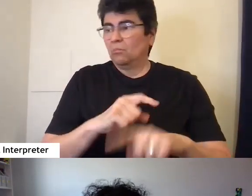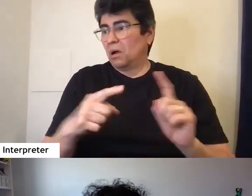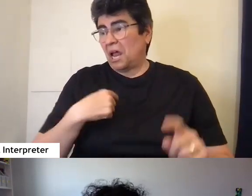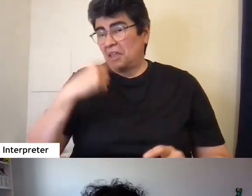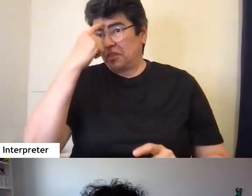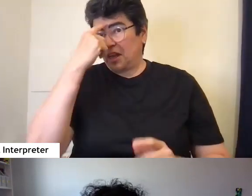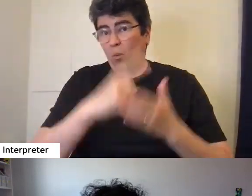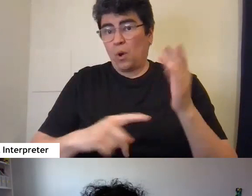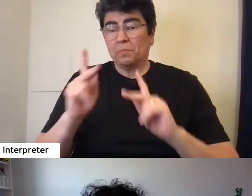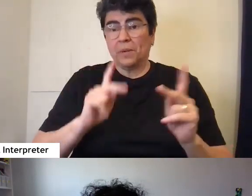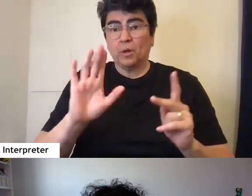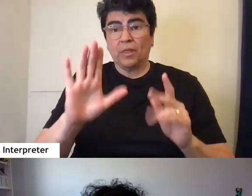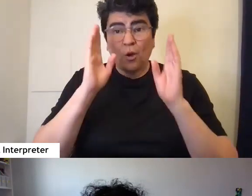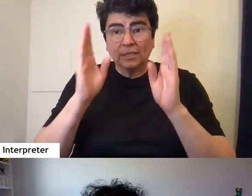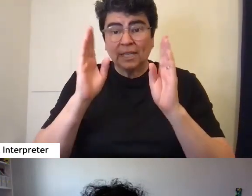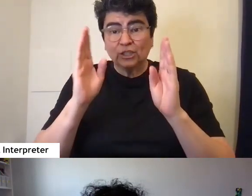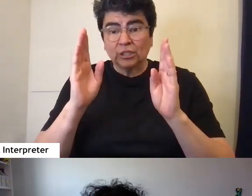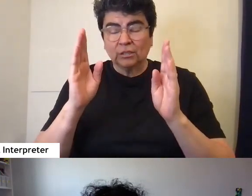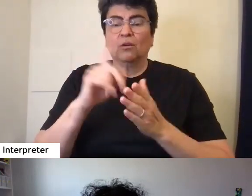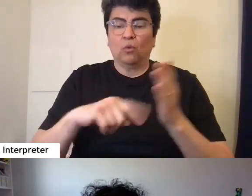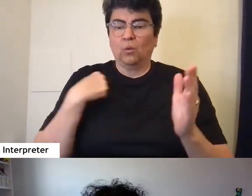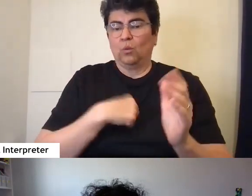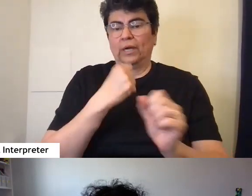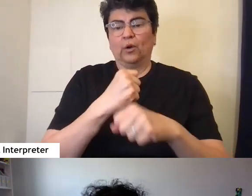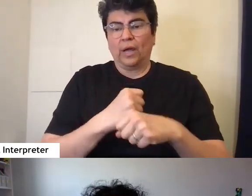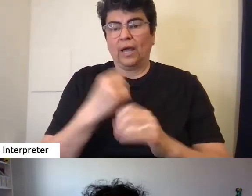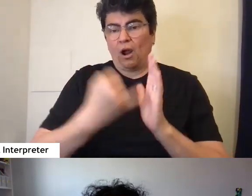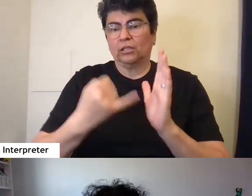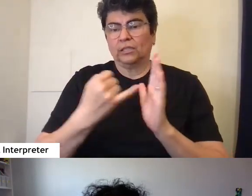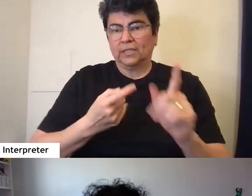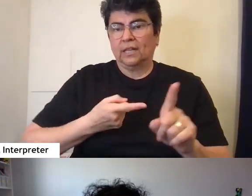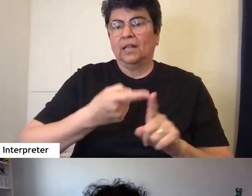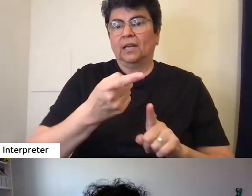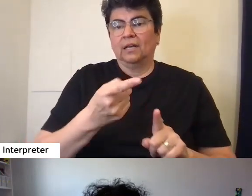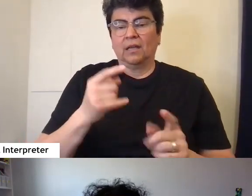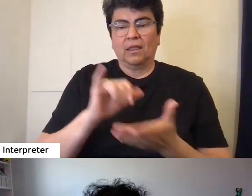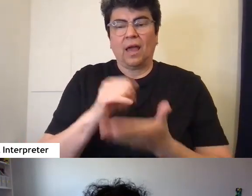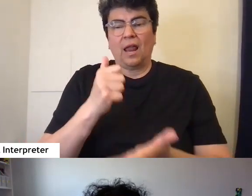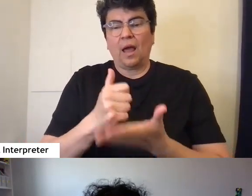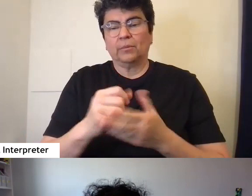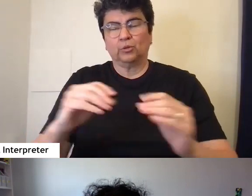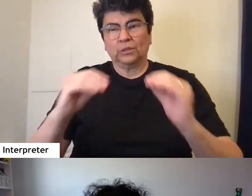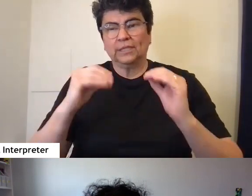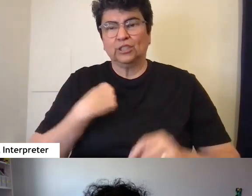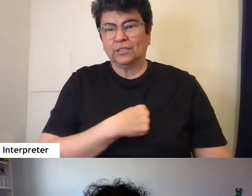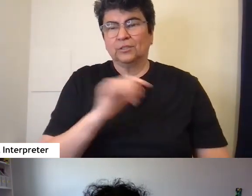people's attention a lot is what we create artistically. And that helps to teach us, too.